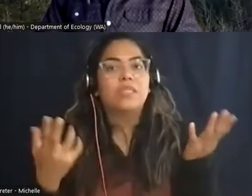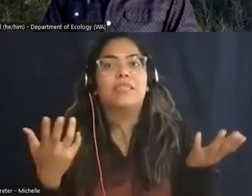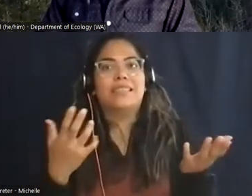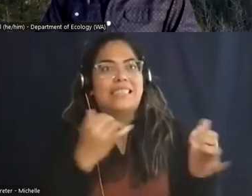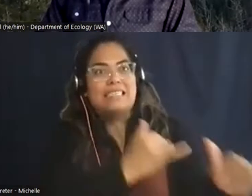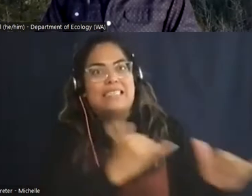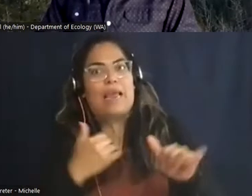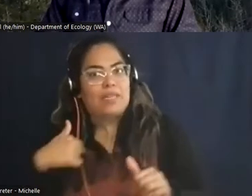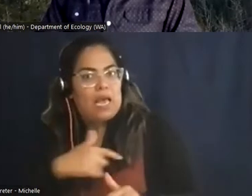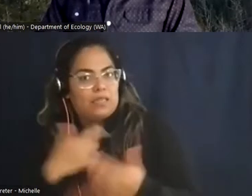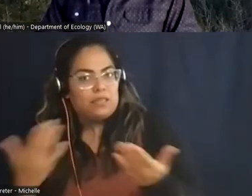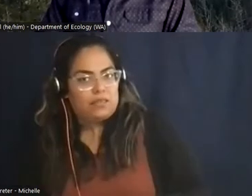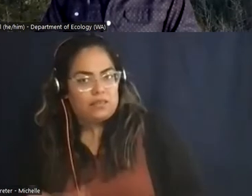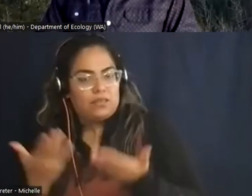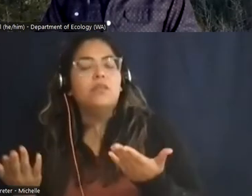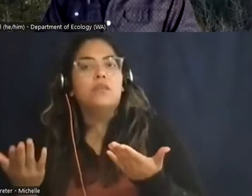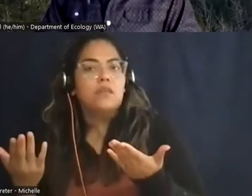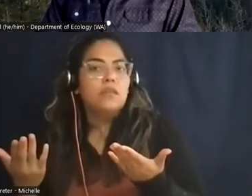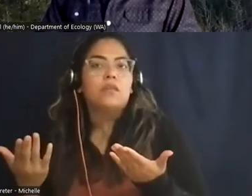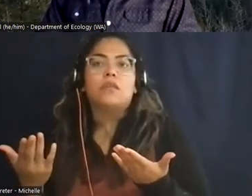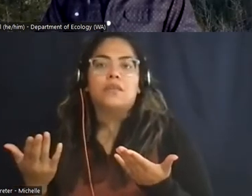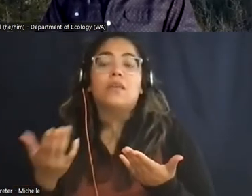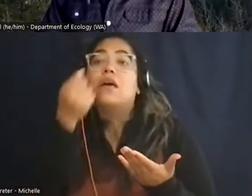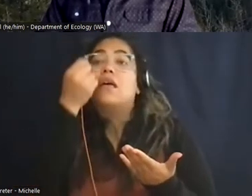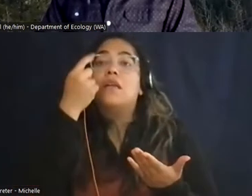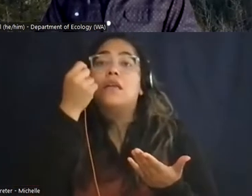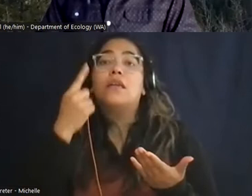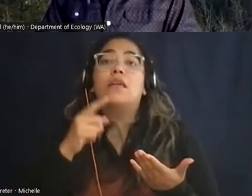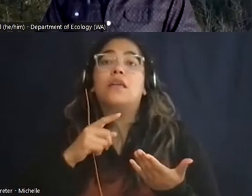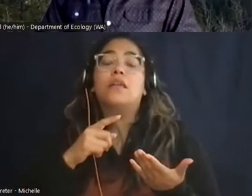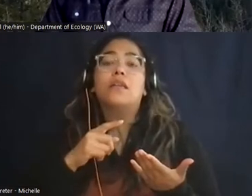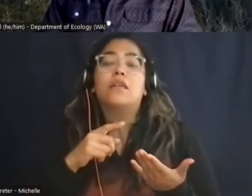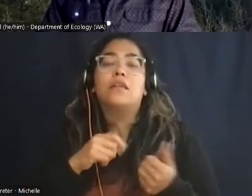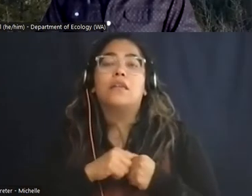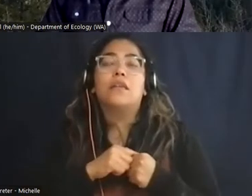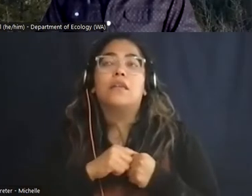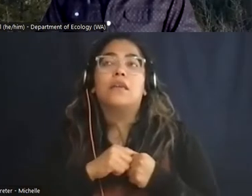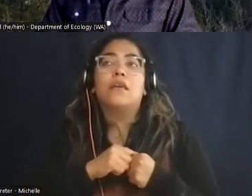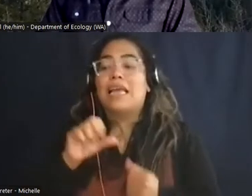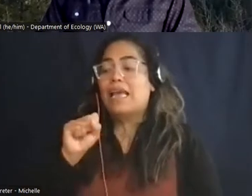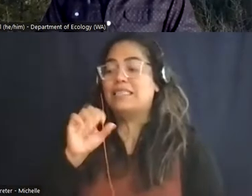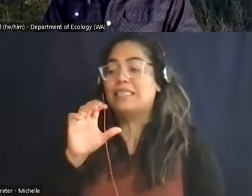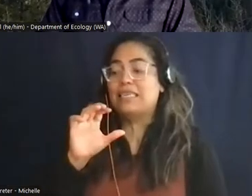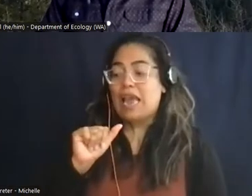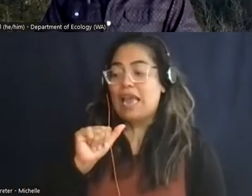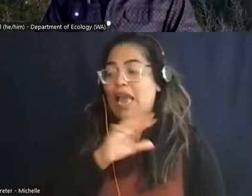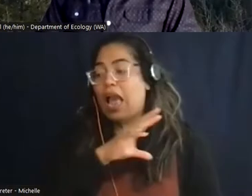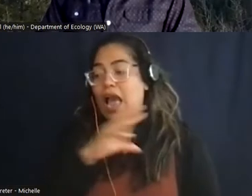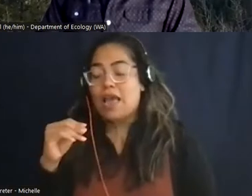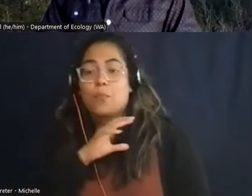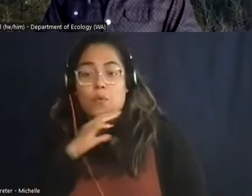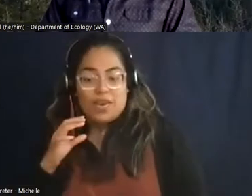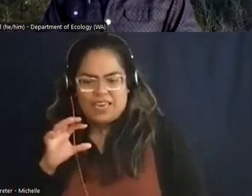do. And the connection that I draw between the SEA and the Marine